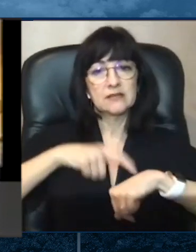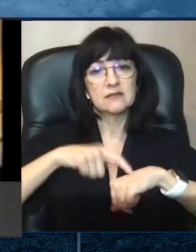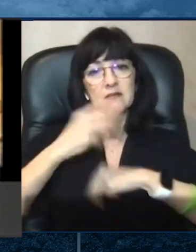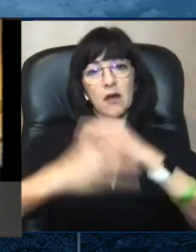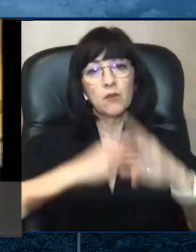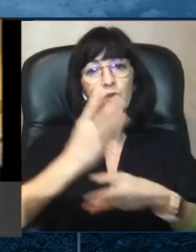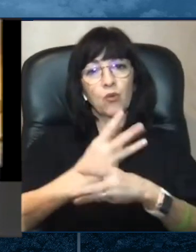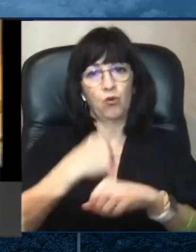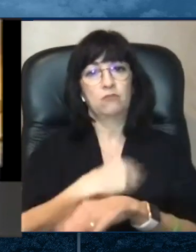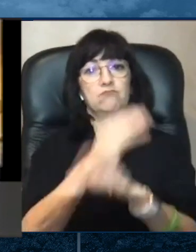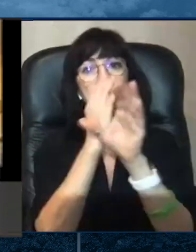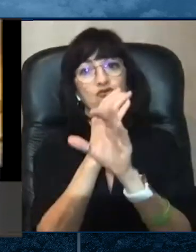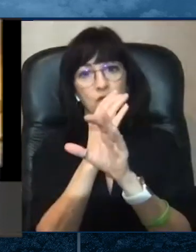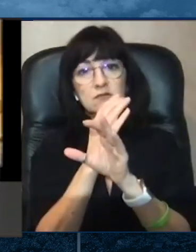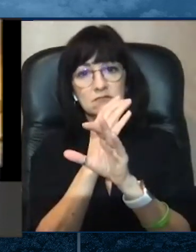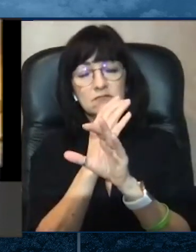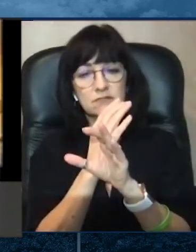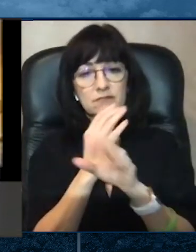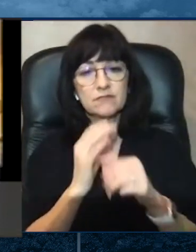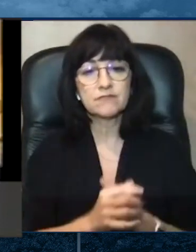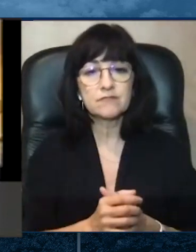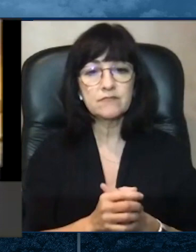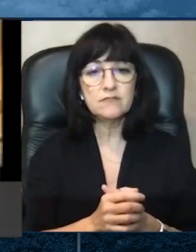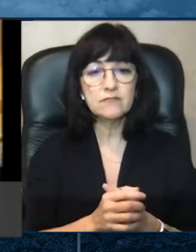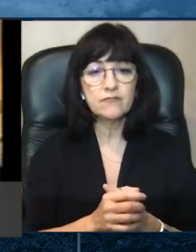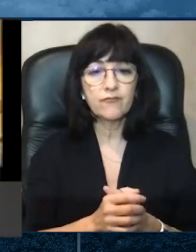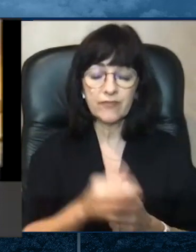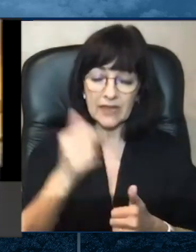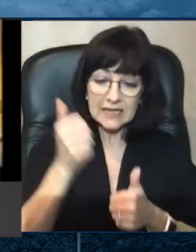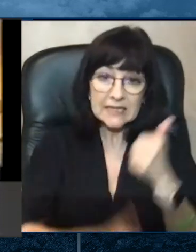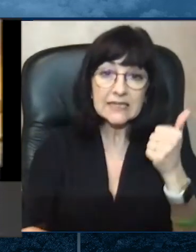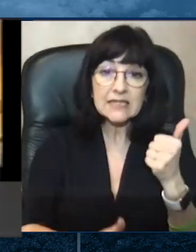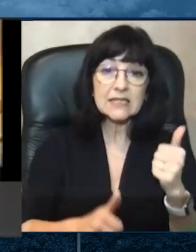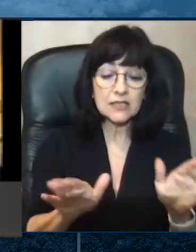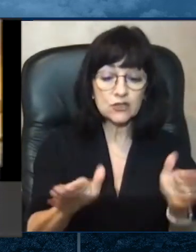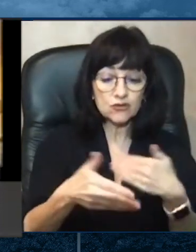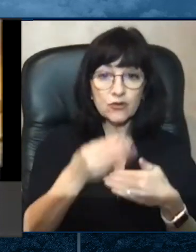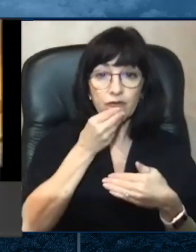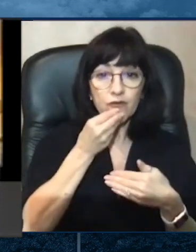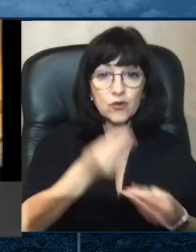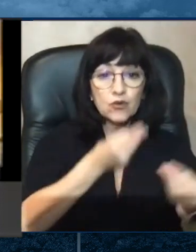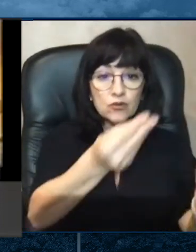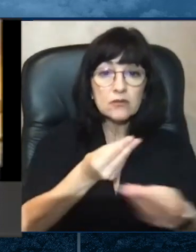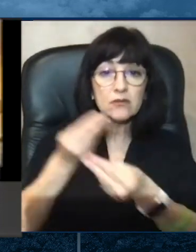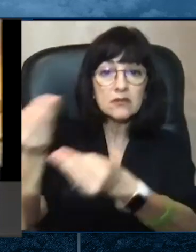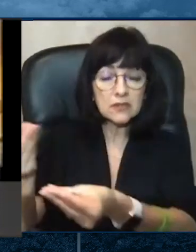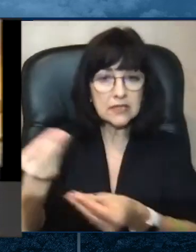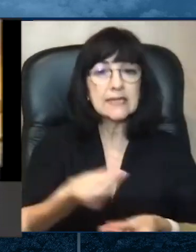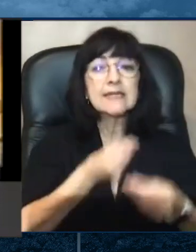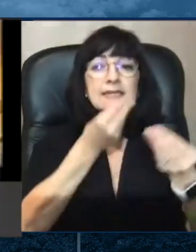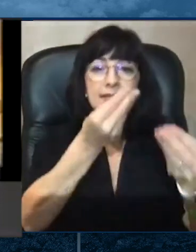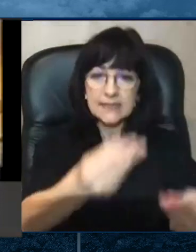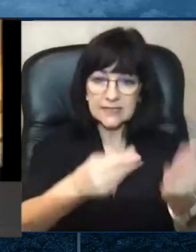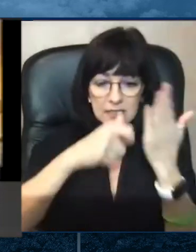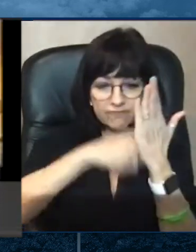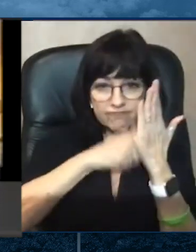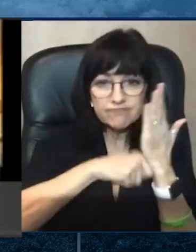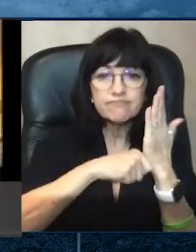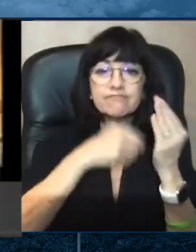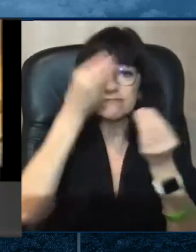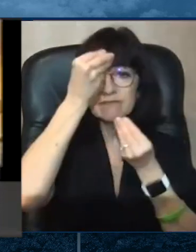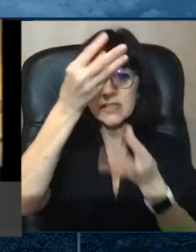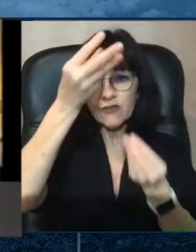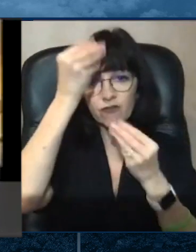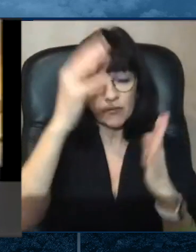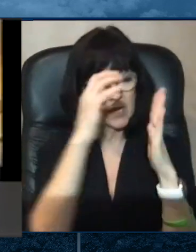also included in every single box of food we give out, materials that help families navigate through these very difficult